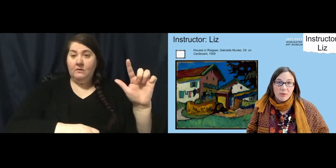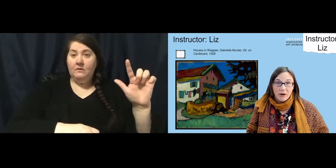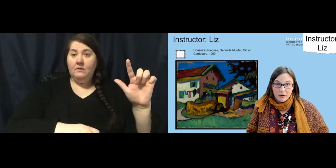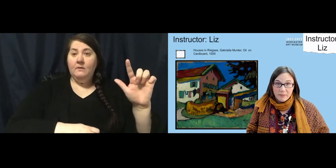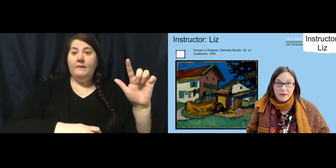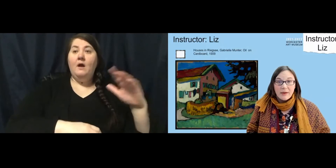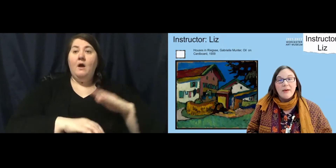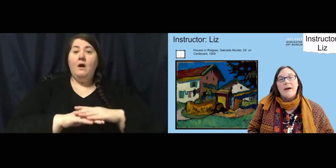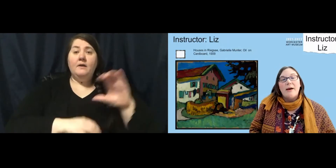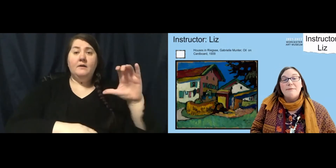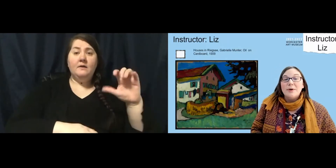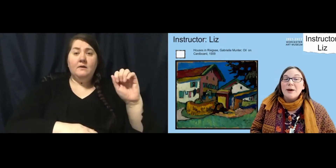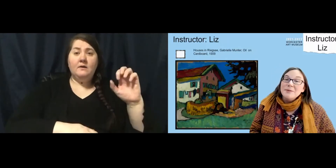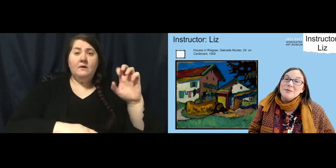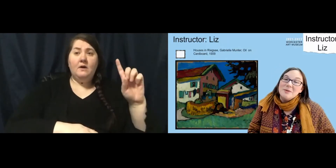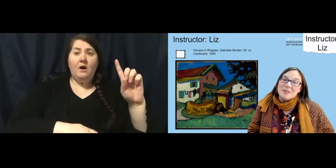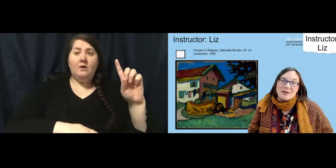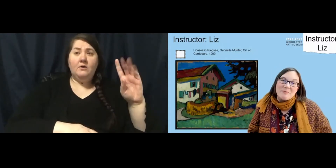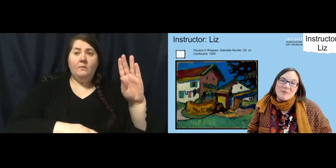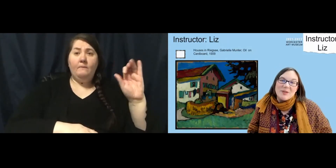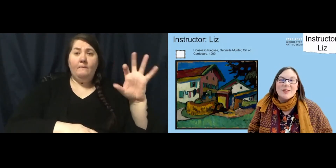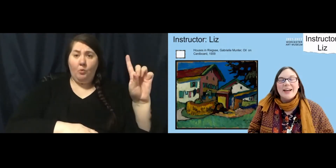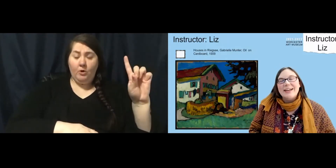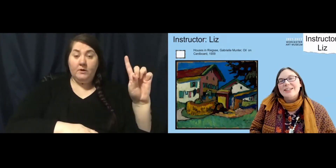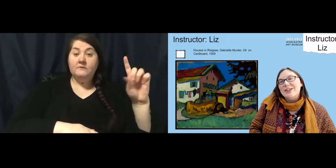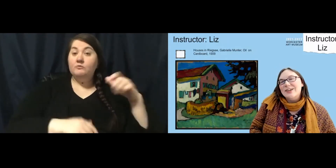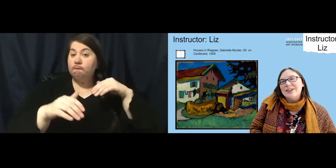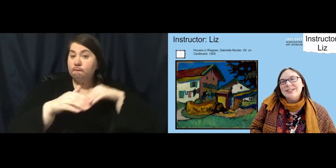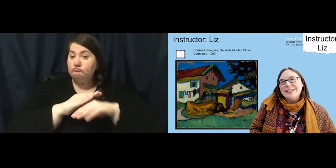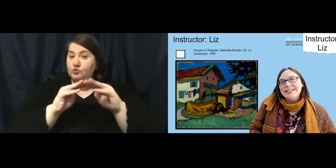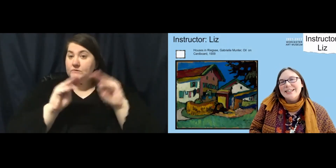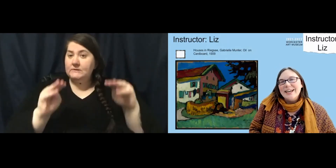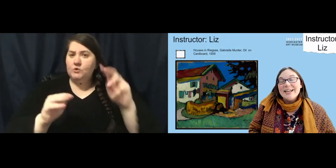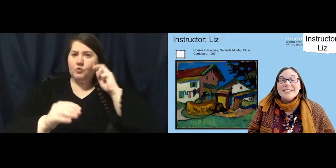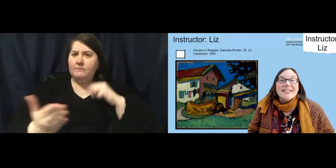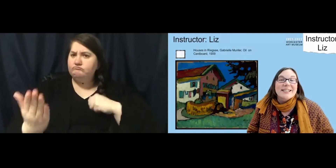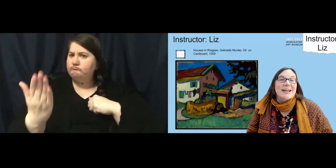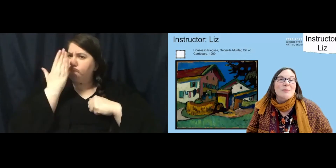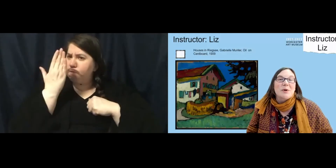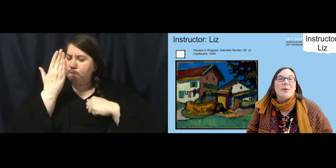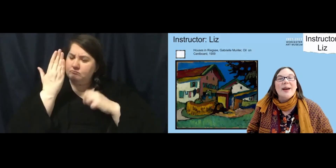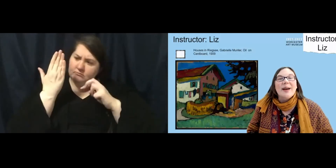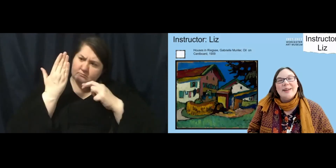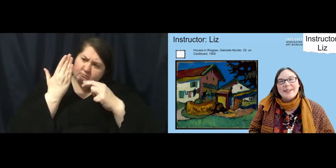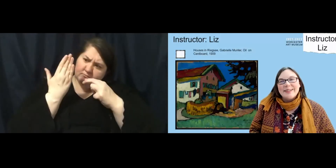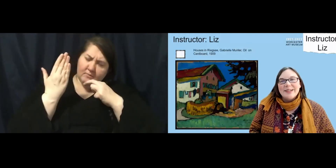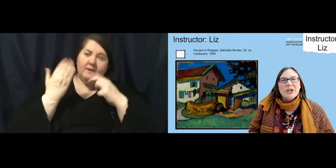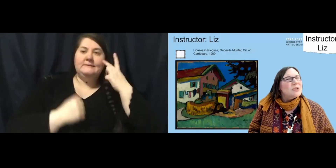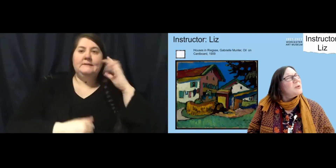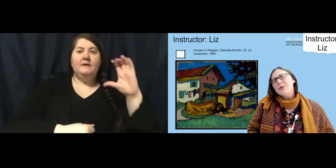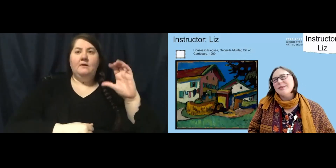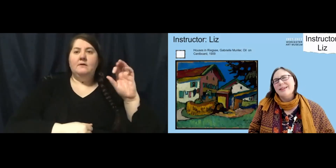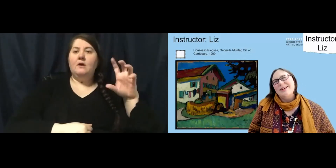of cardboard. If you come to the museum, you can actually look closely and see the cardboard behind it.